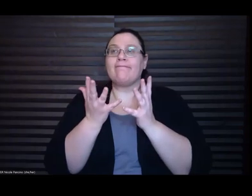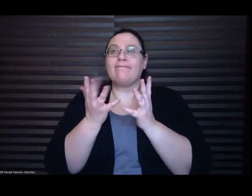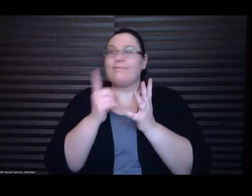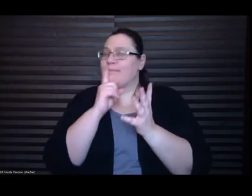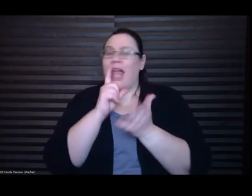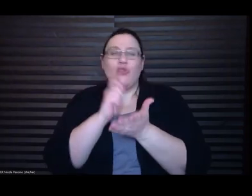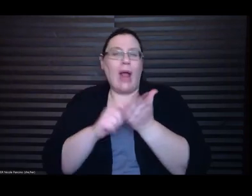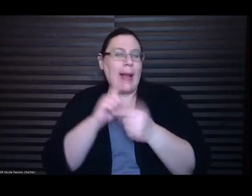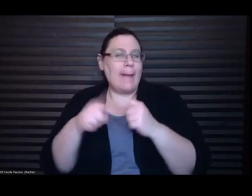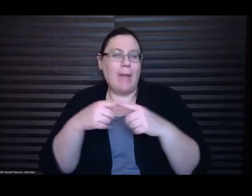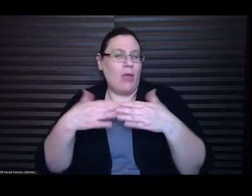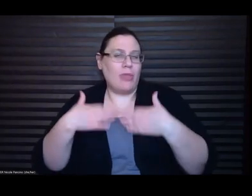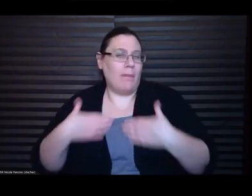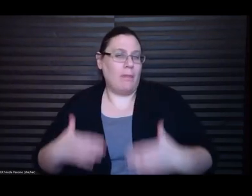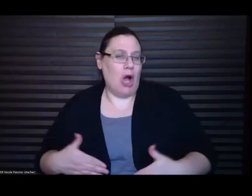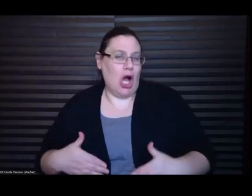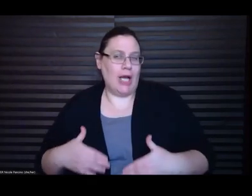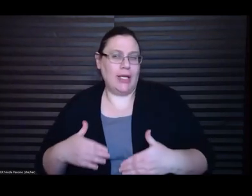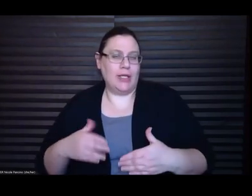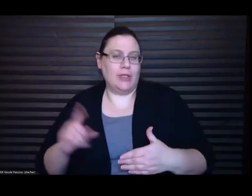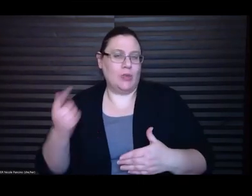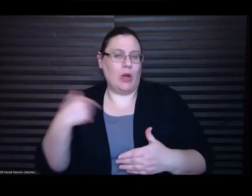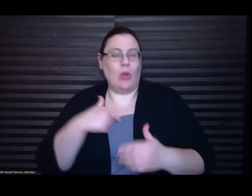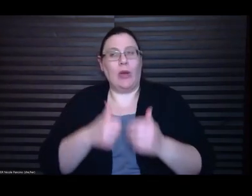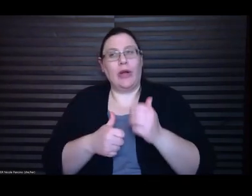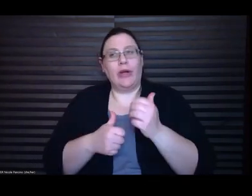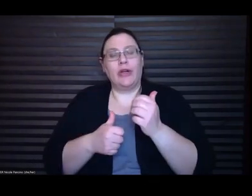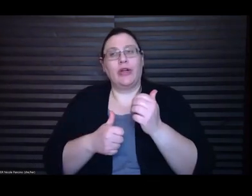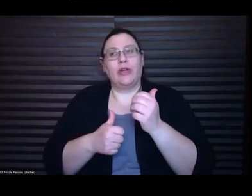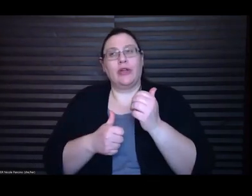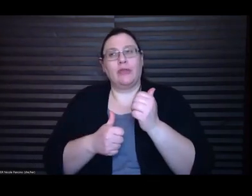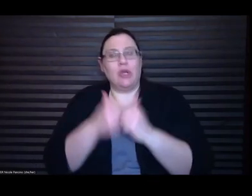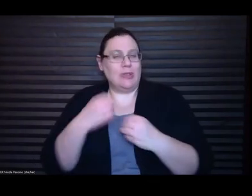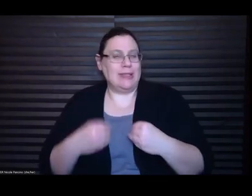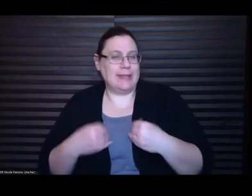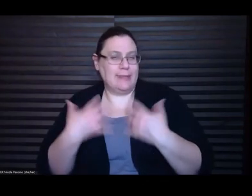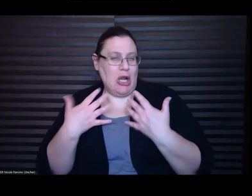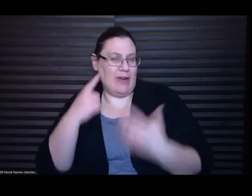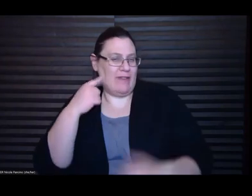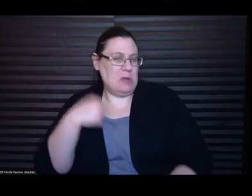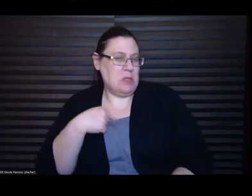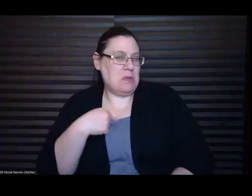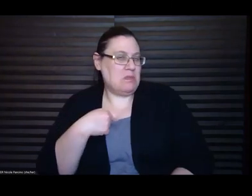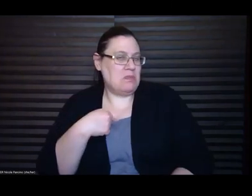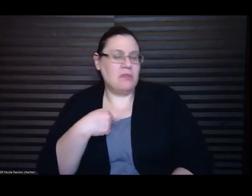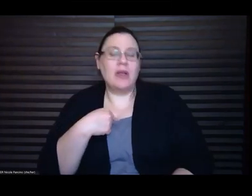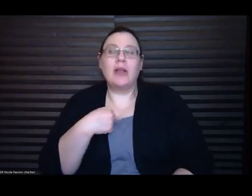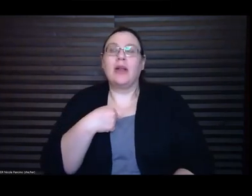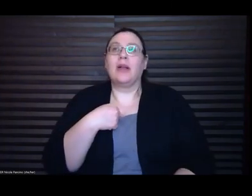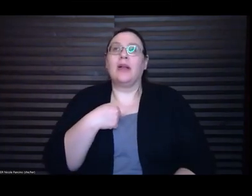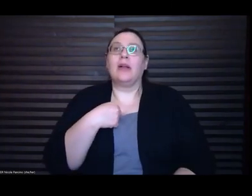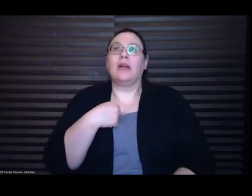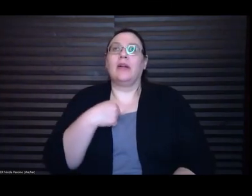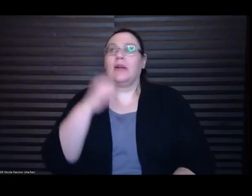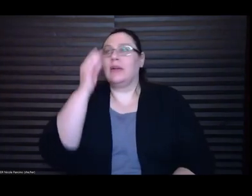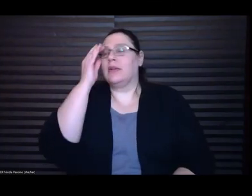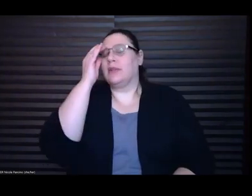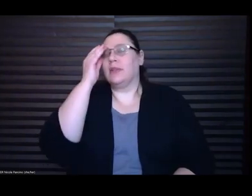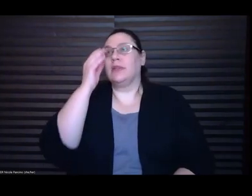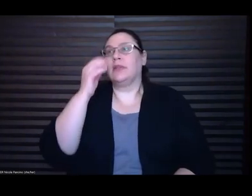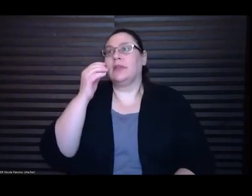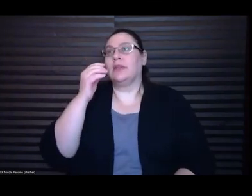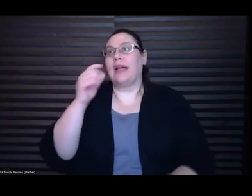inspiring to me I think you know when I'm as a reader when I'm reading